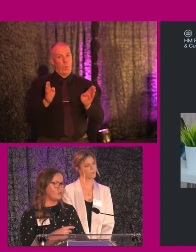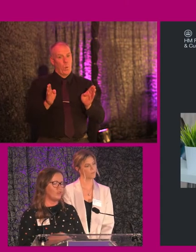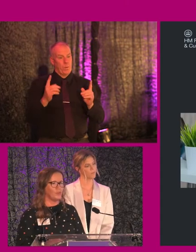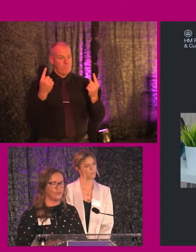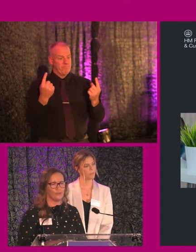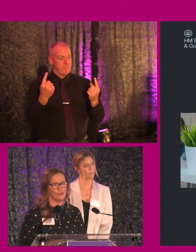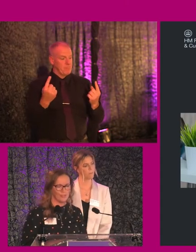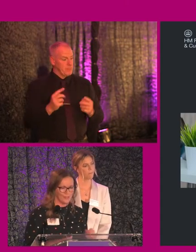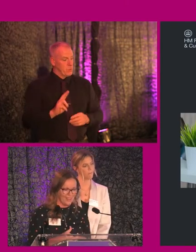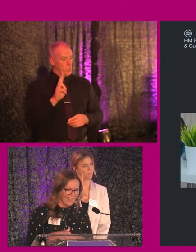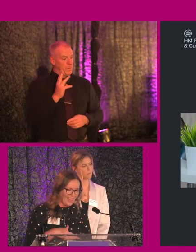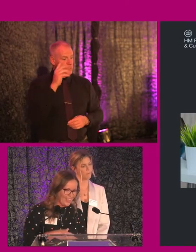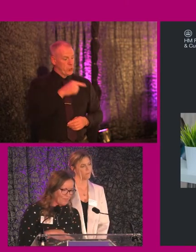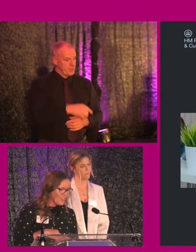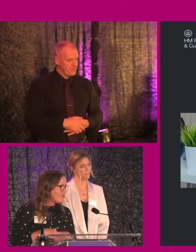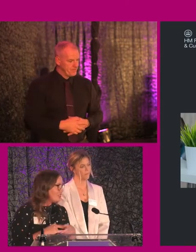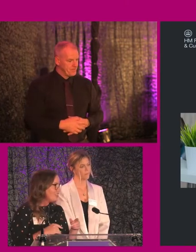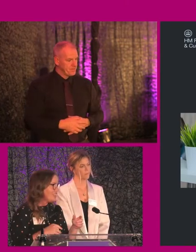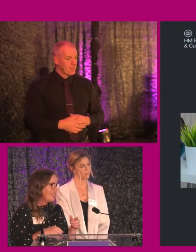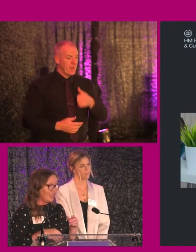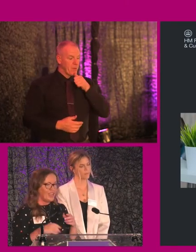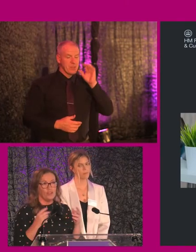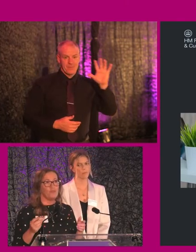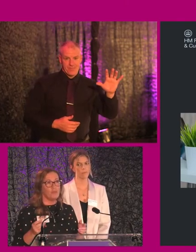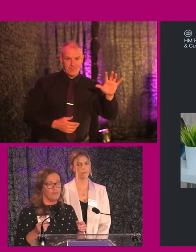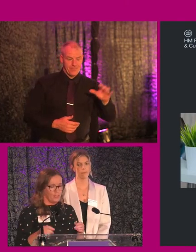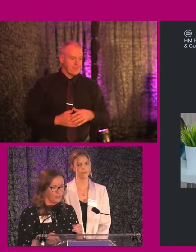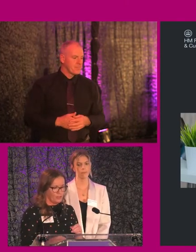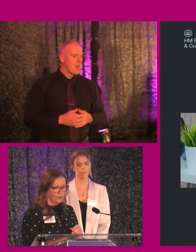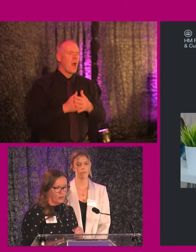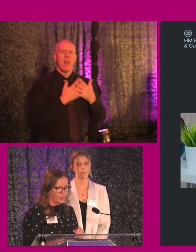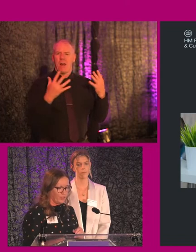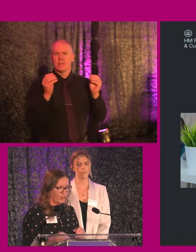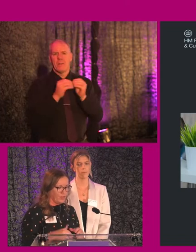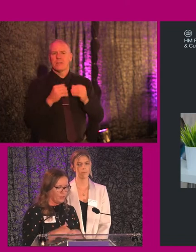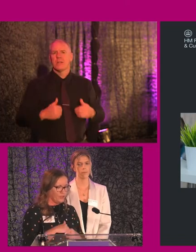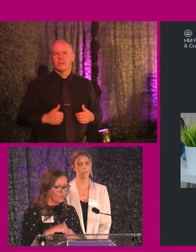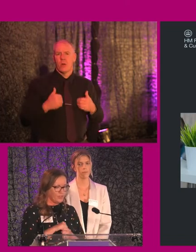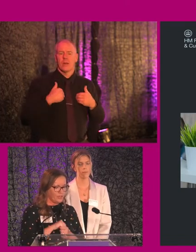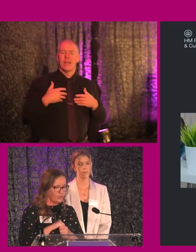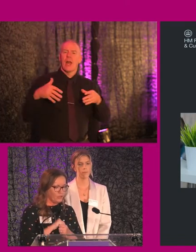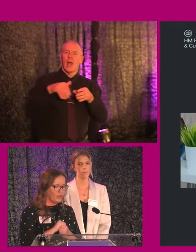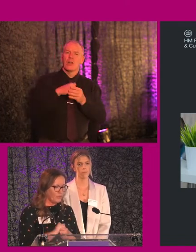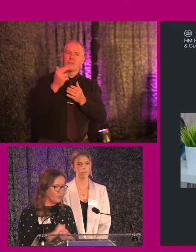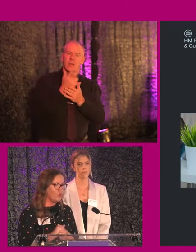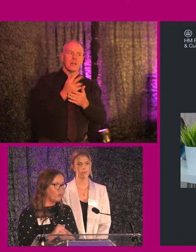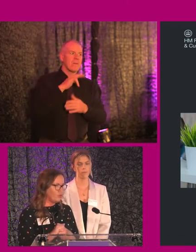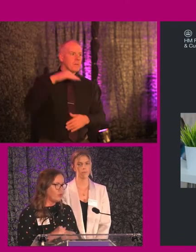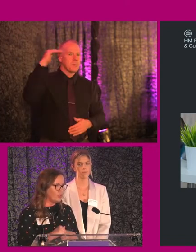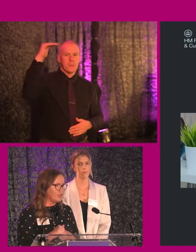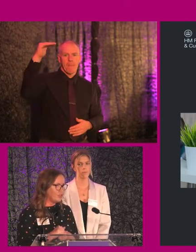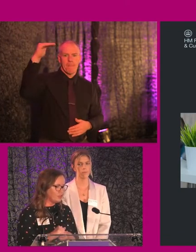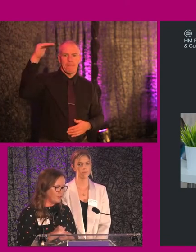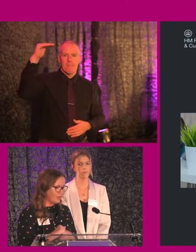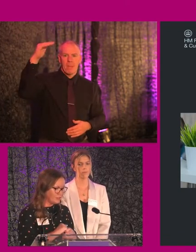it does show three pictures on this slide. Firstly, and a lot of people have mentioned this this morning, inclusive design has got to come from the top of the